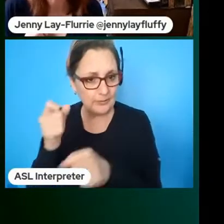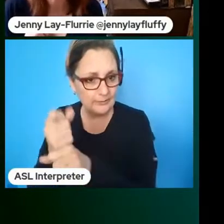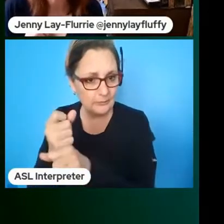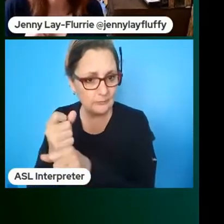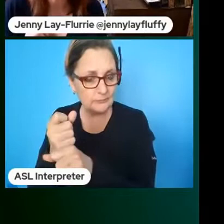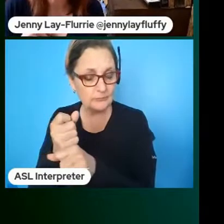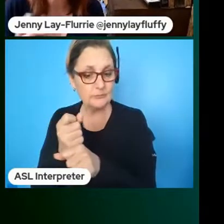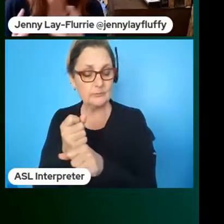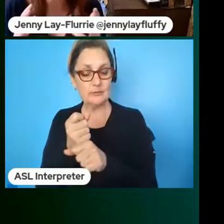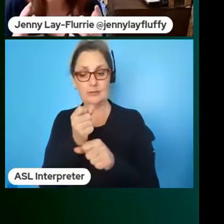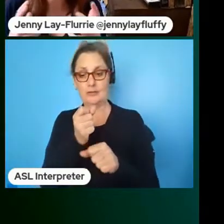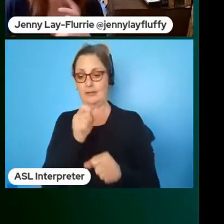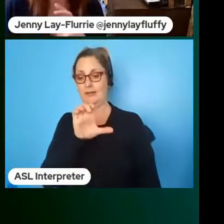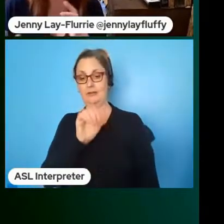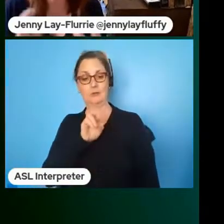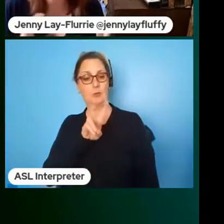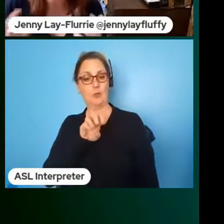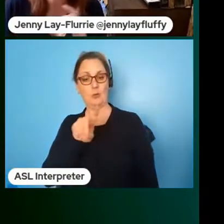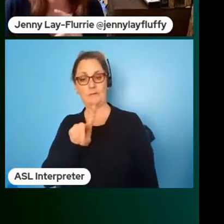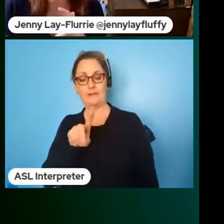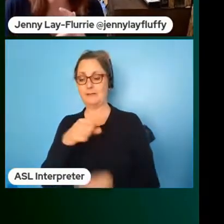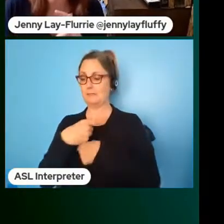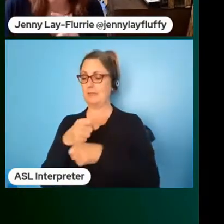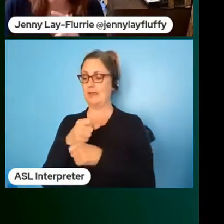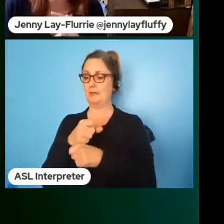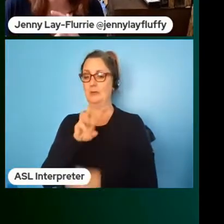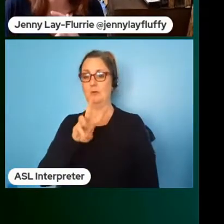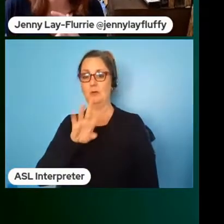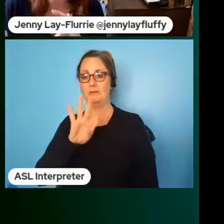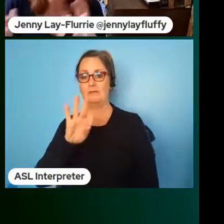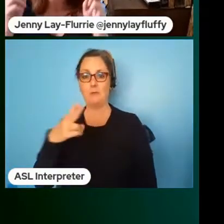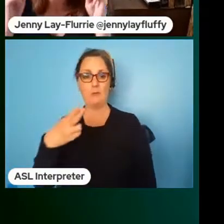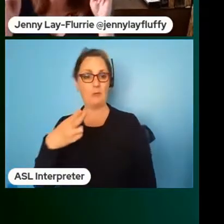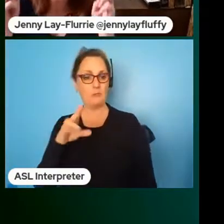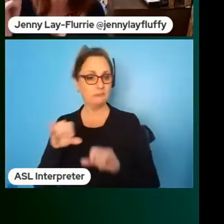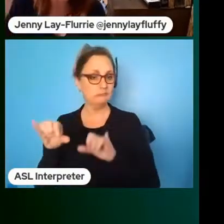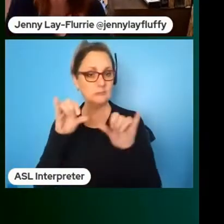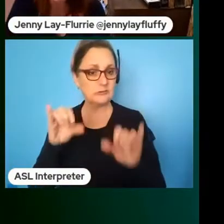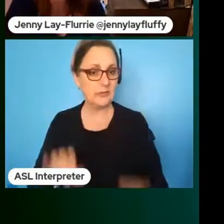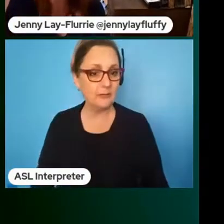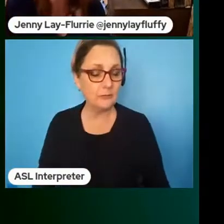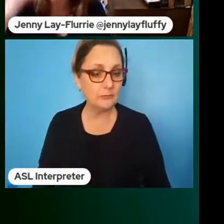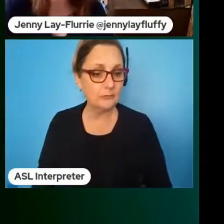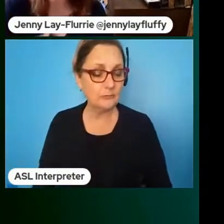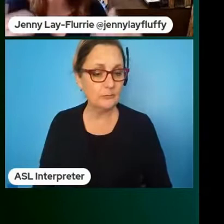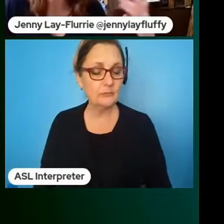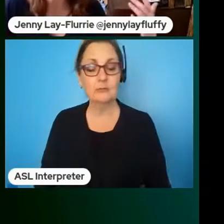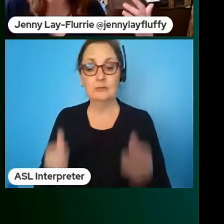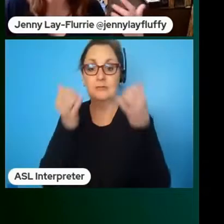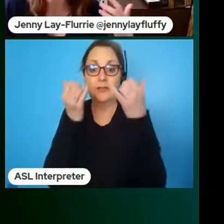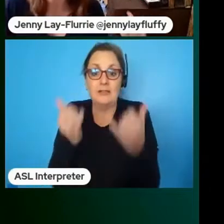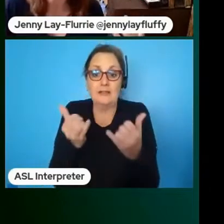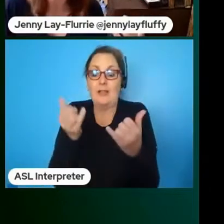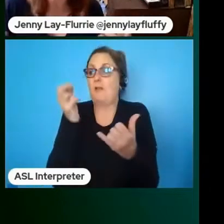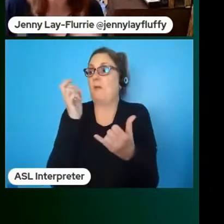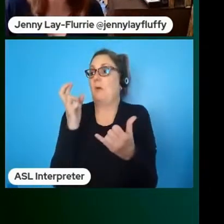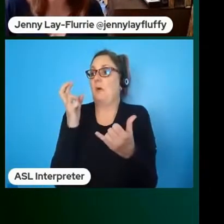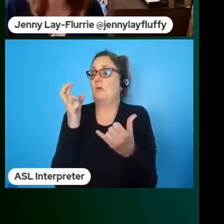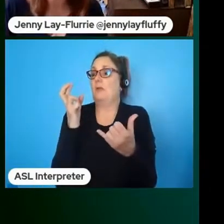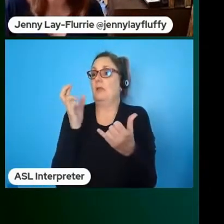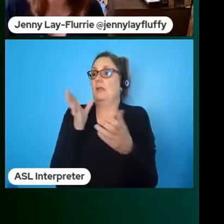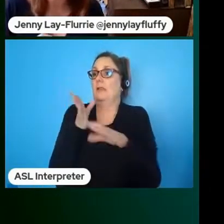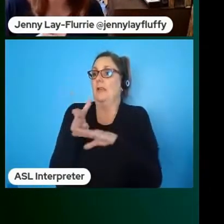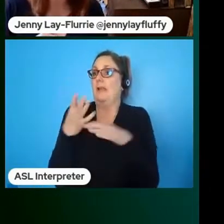and now understandably as we move to this hybrid world and hopefully fingers crossed touching wood moving into recovery